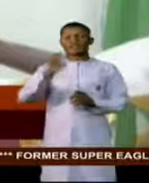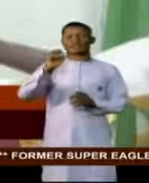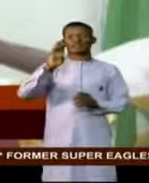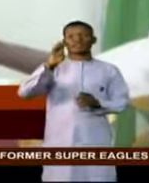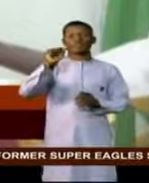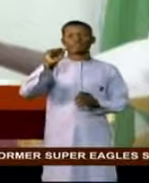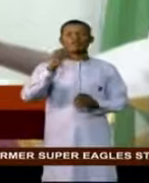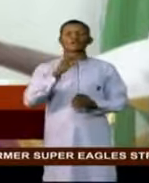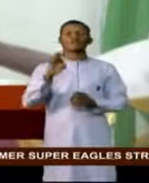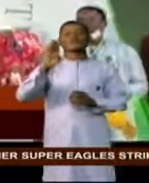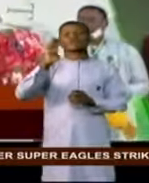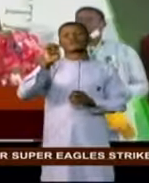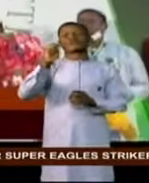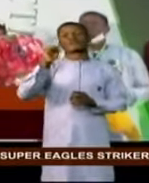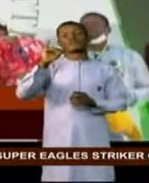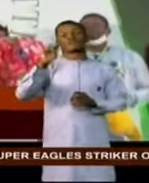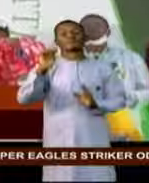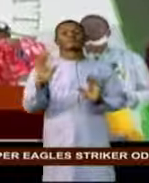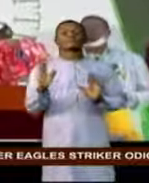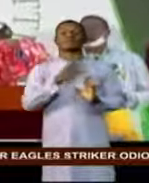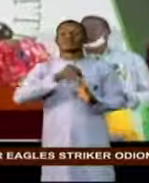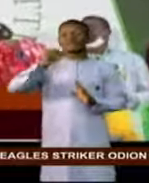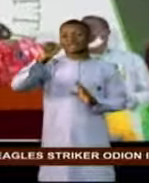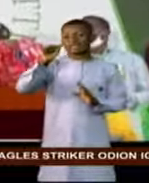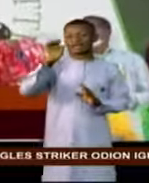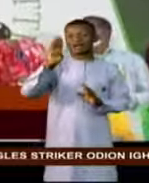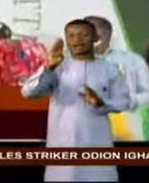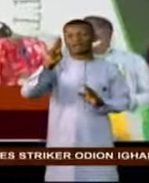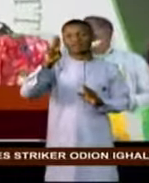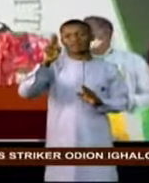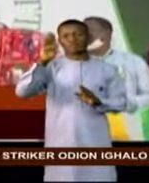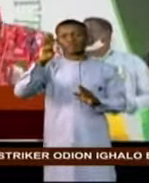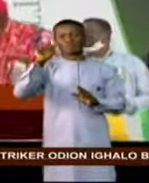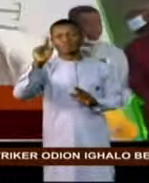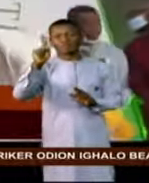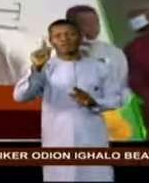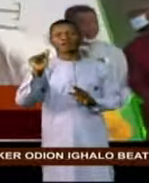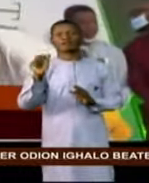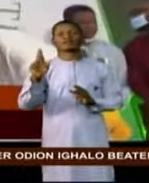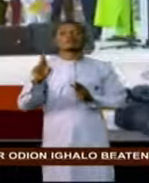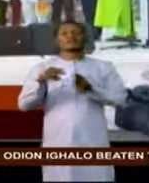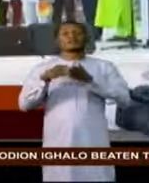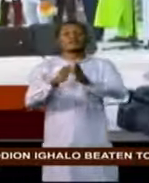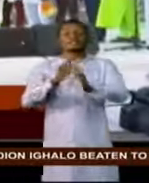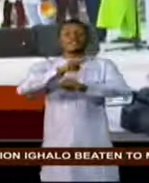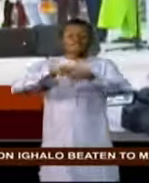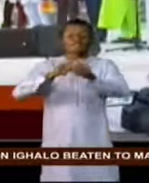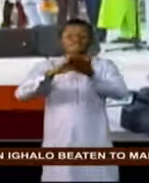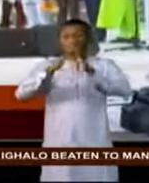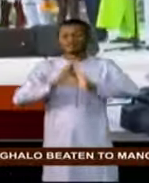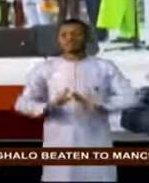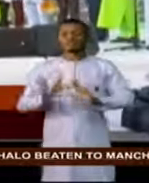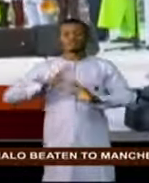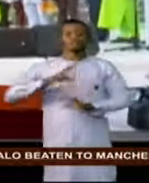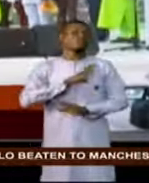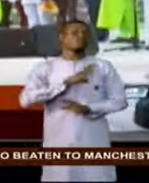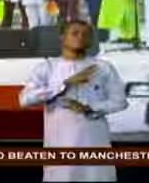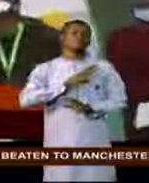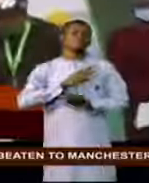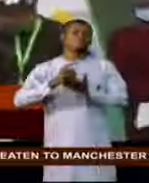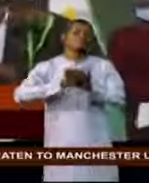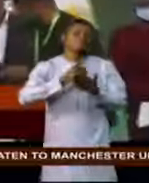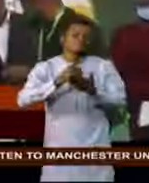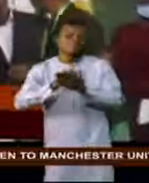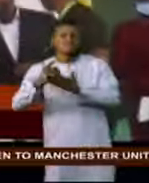Oba of Benin and the Abu Salami Abubakar-led National Peace Committee intervened. An intervention that resulted in two